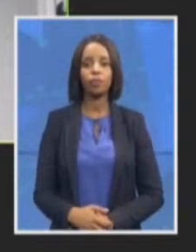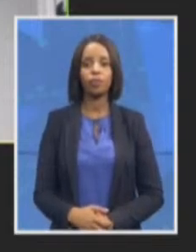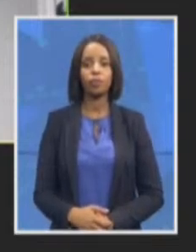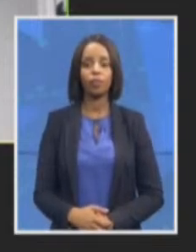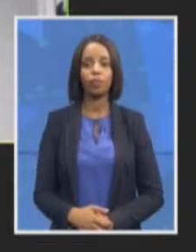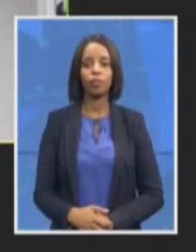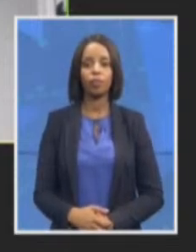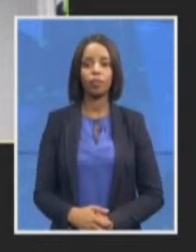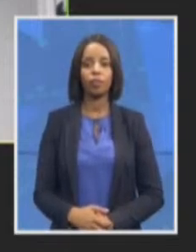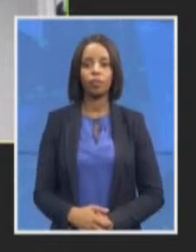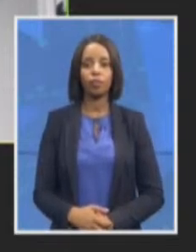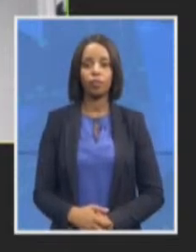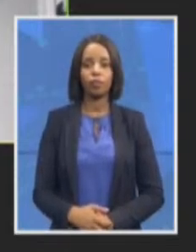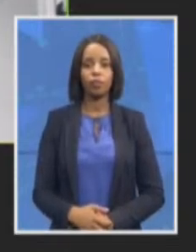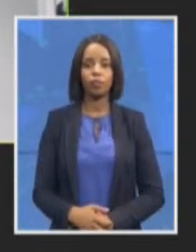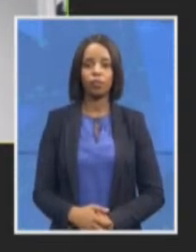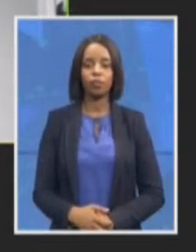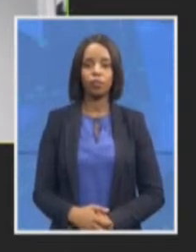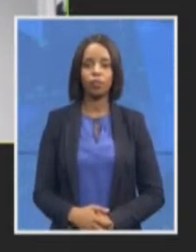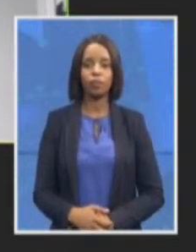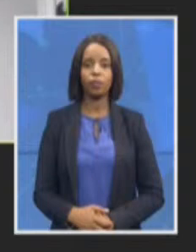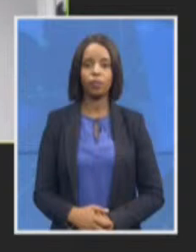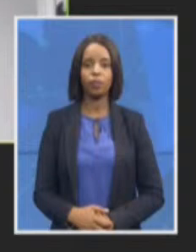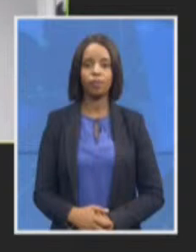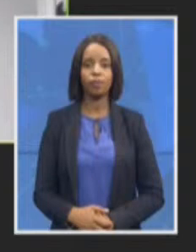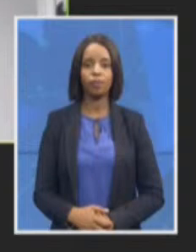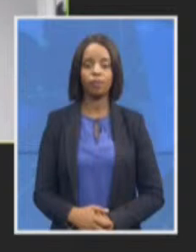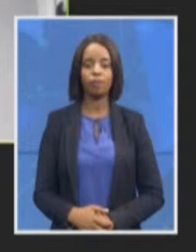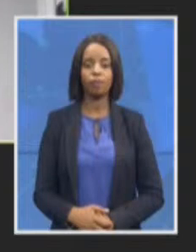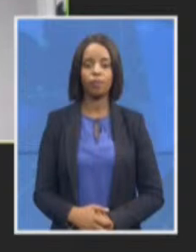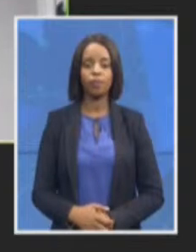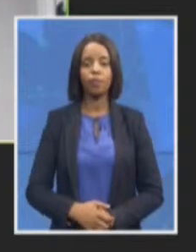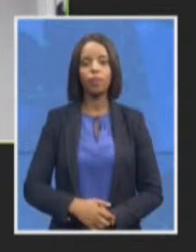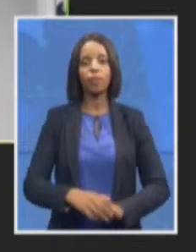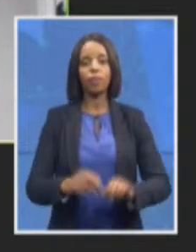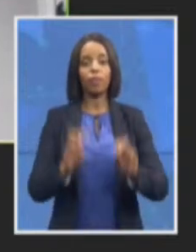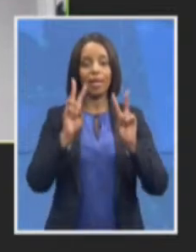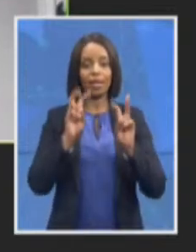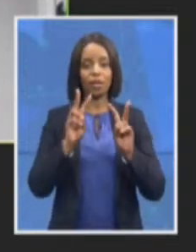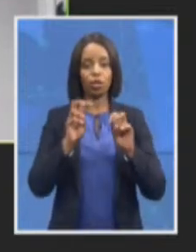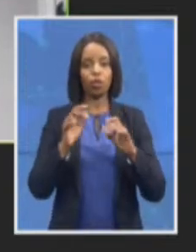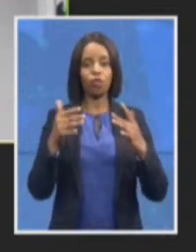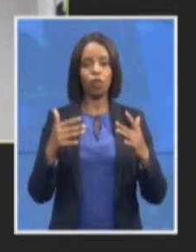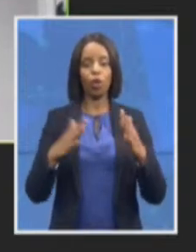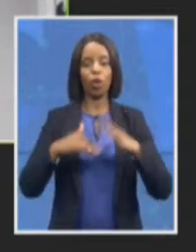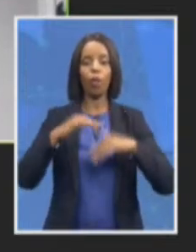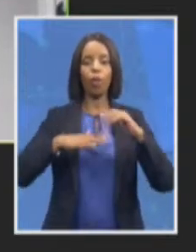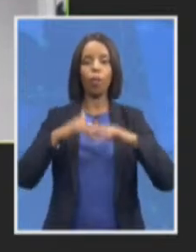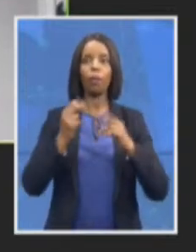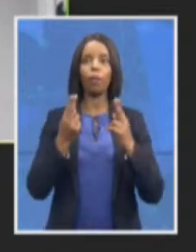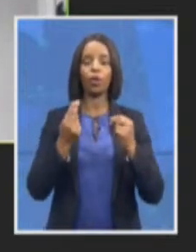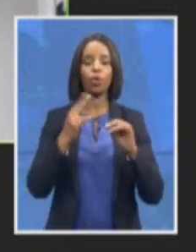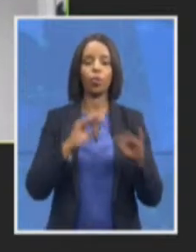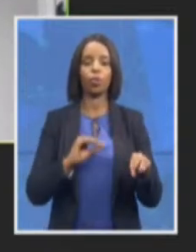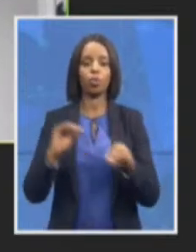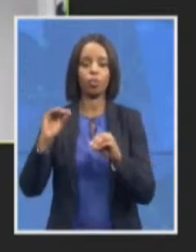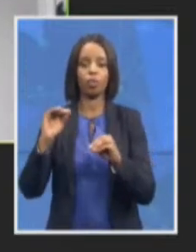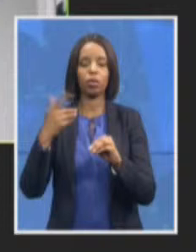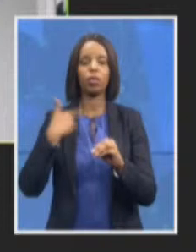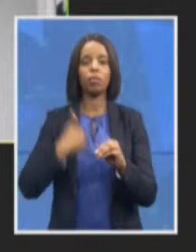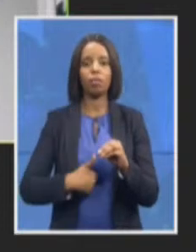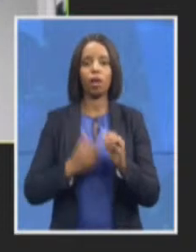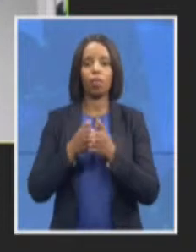with regard to the moving to the new premises I'm going to ask advocate C the head of the strategy operations and